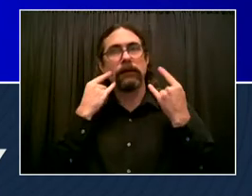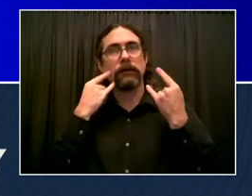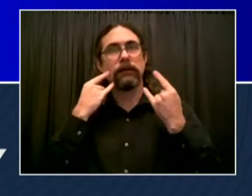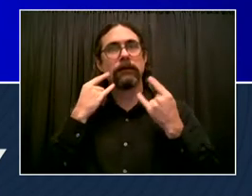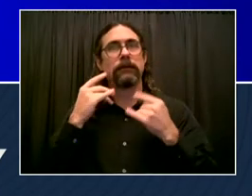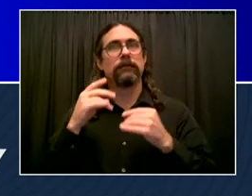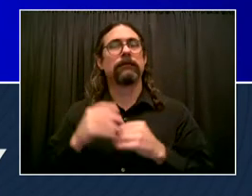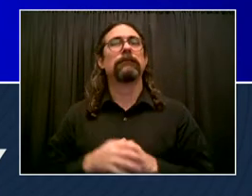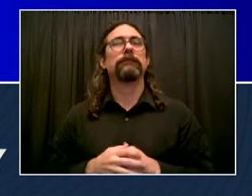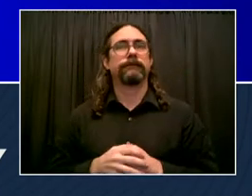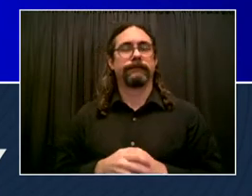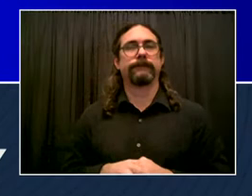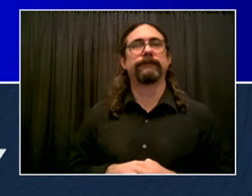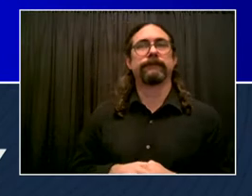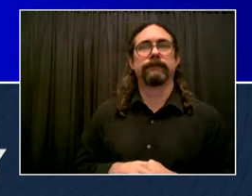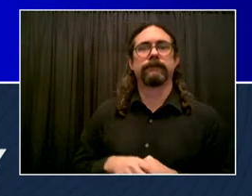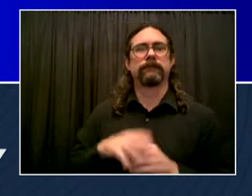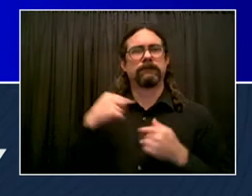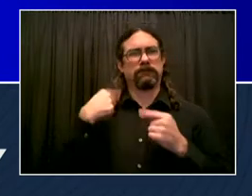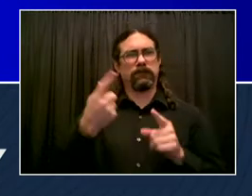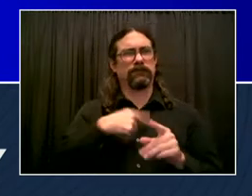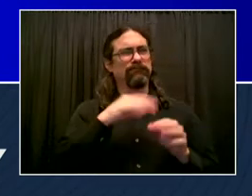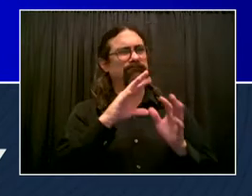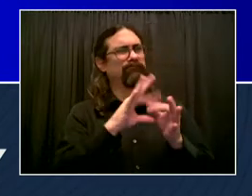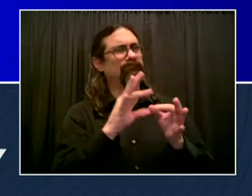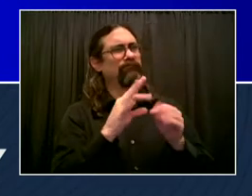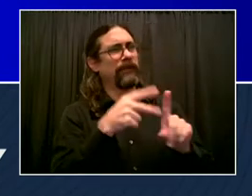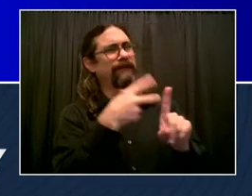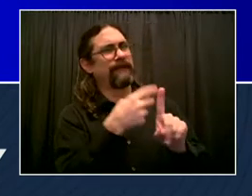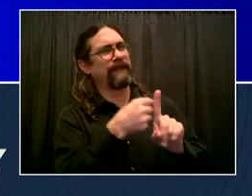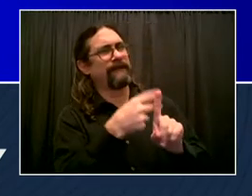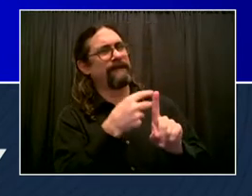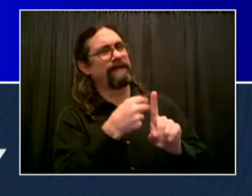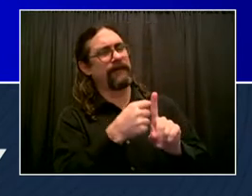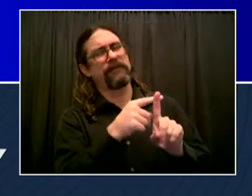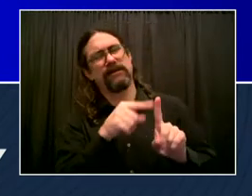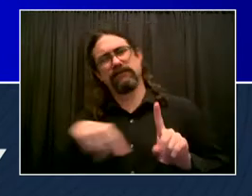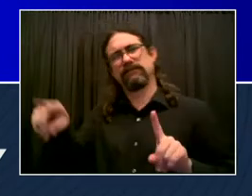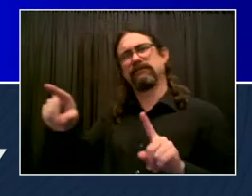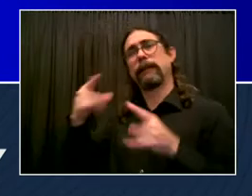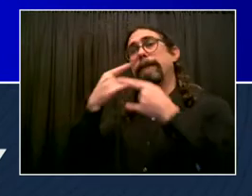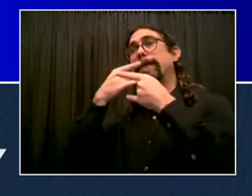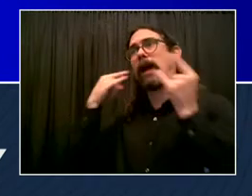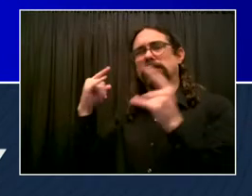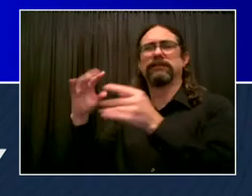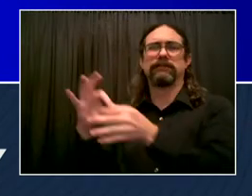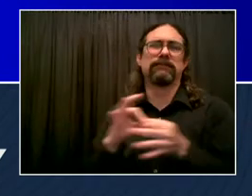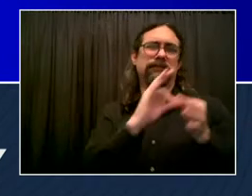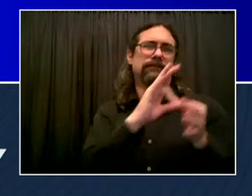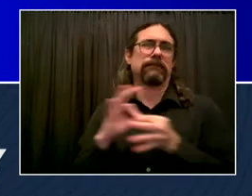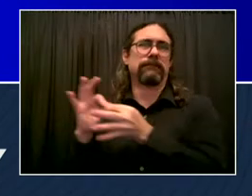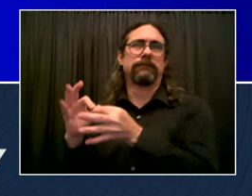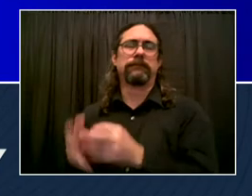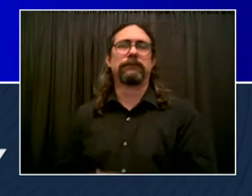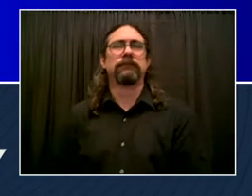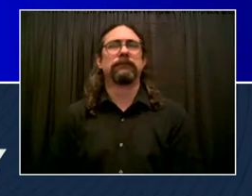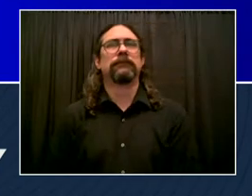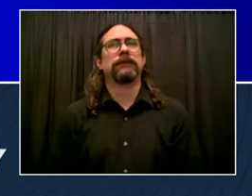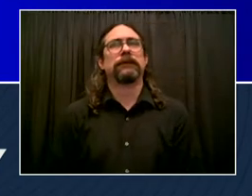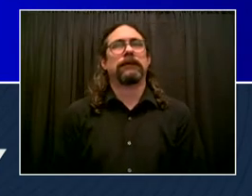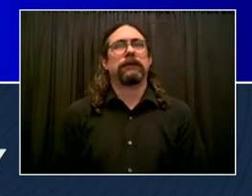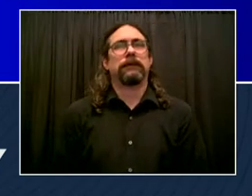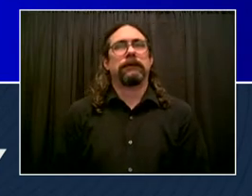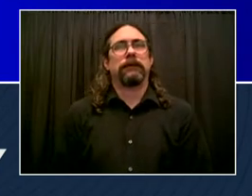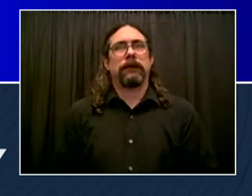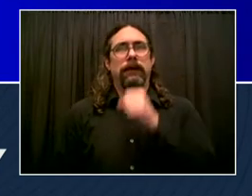important it is to use masks in certain key settings. And we really are going to make a point, Dr. Choksi